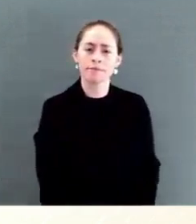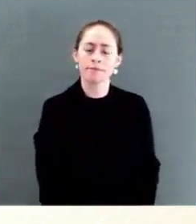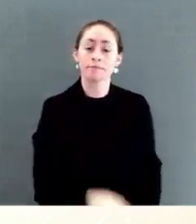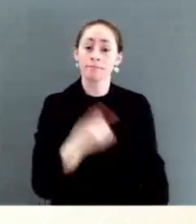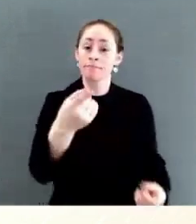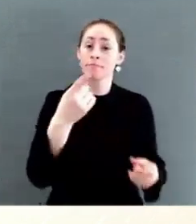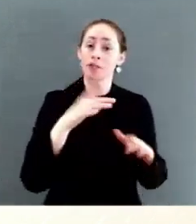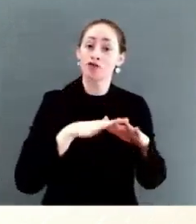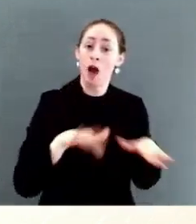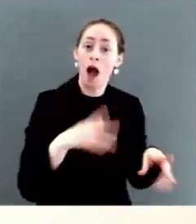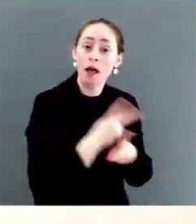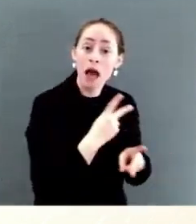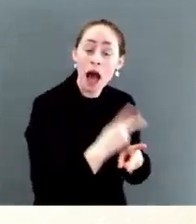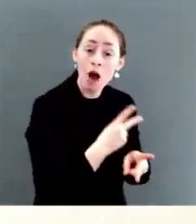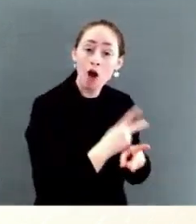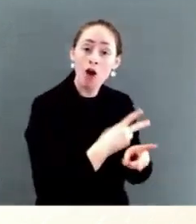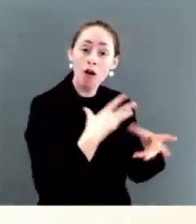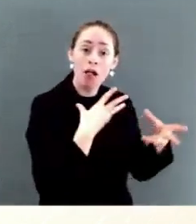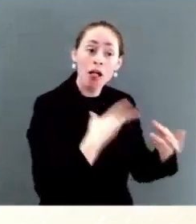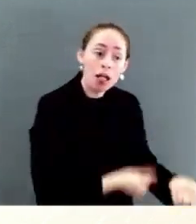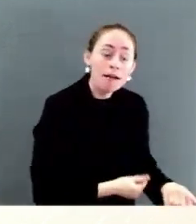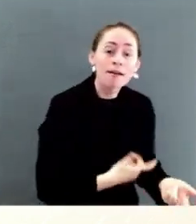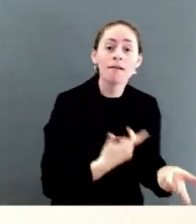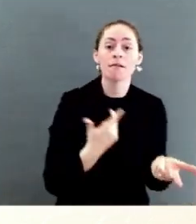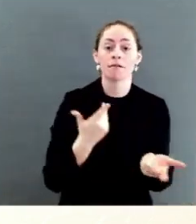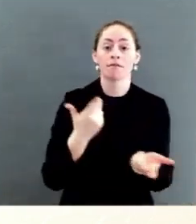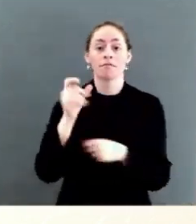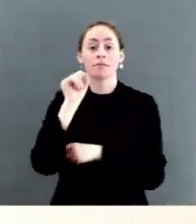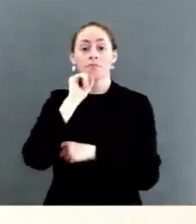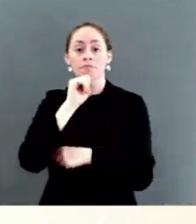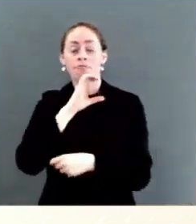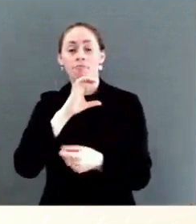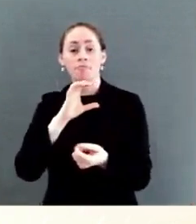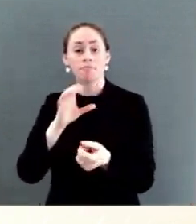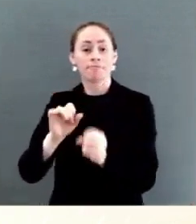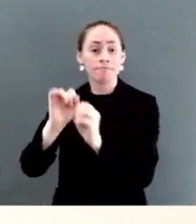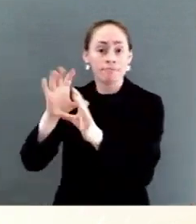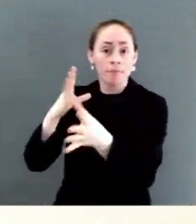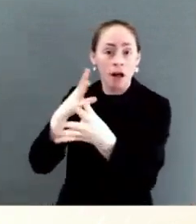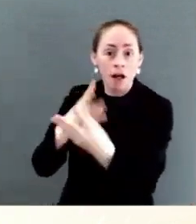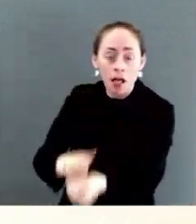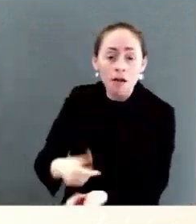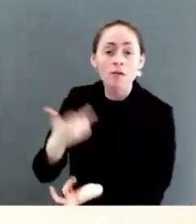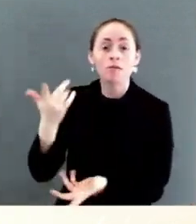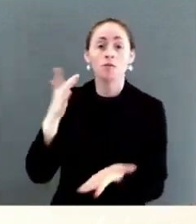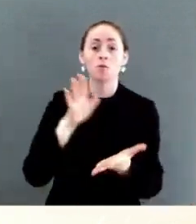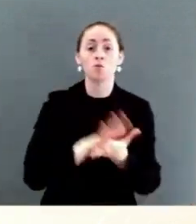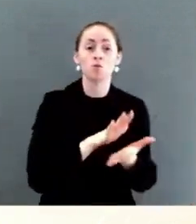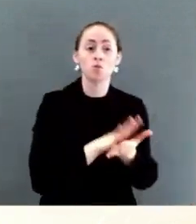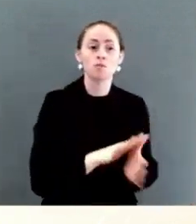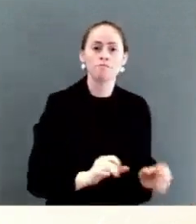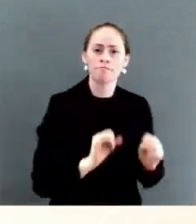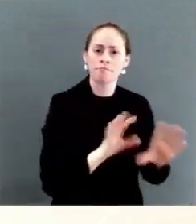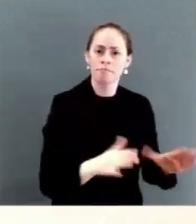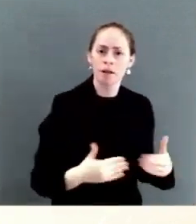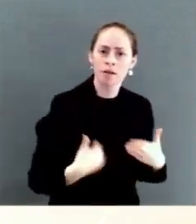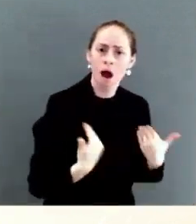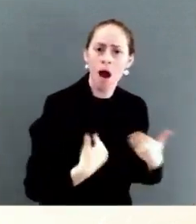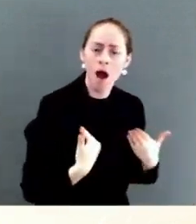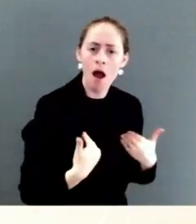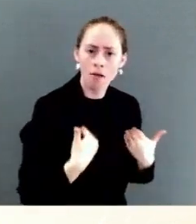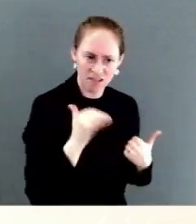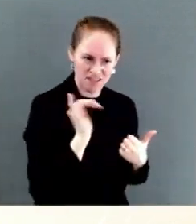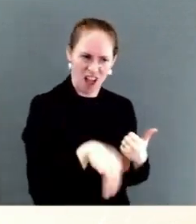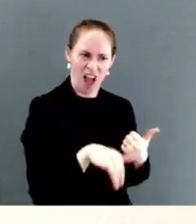program. That's exactly why the President proposed and is supporting this bill. He also knows we have small margins in Congress, so there are